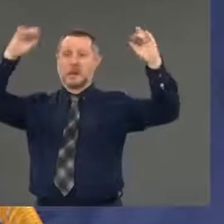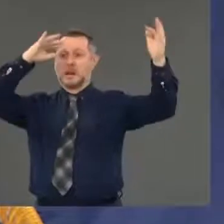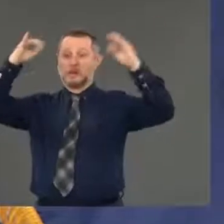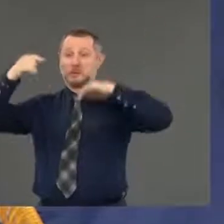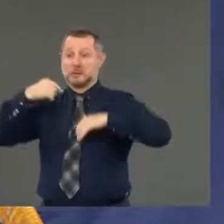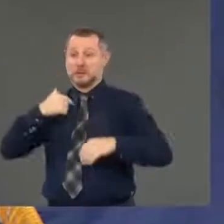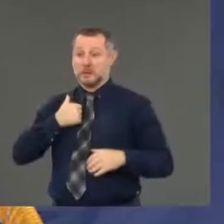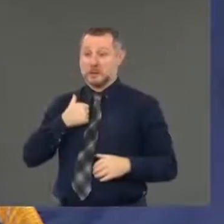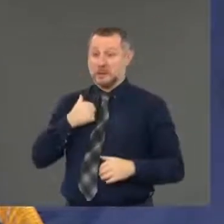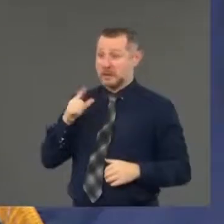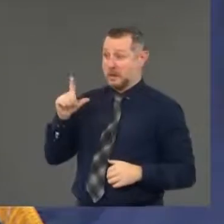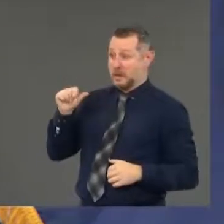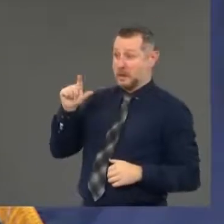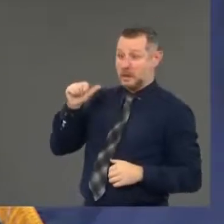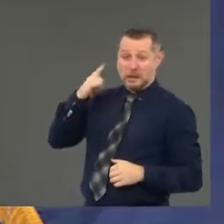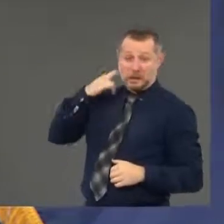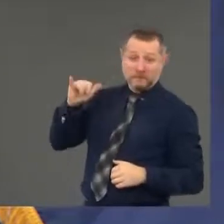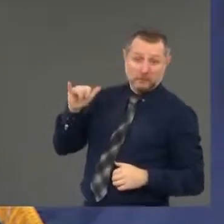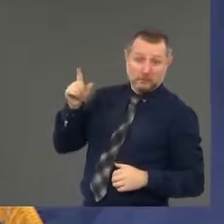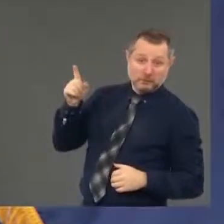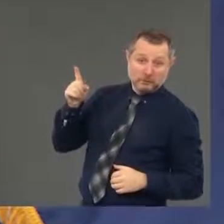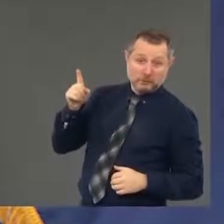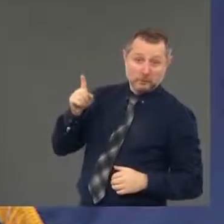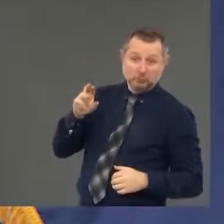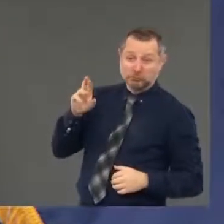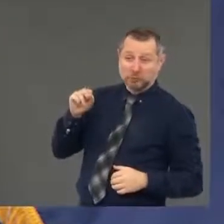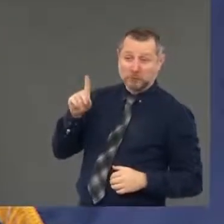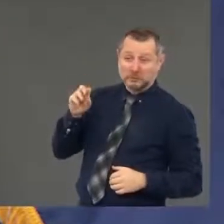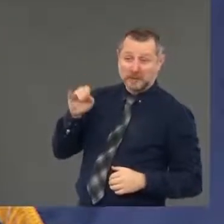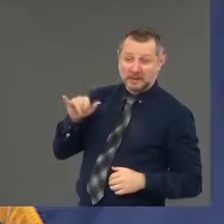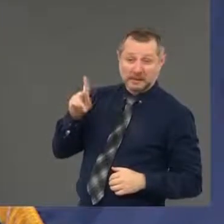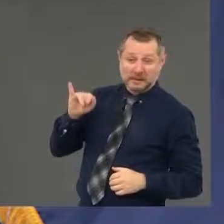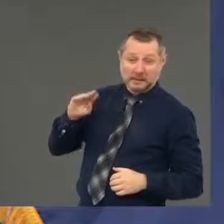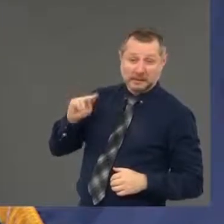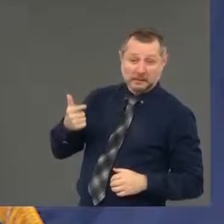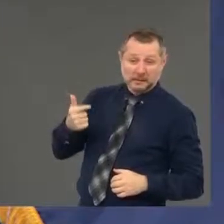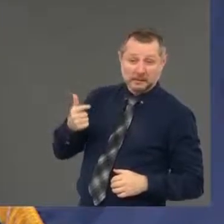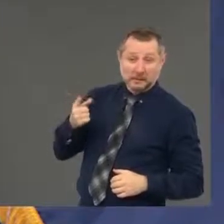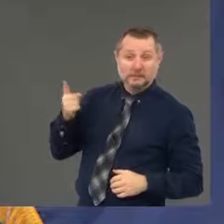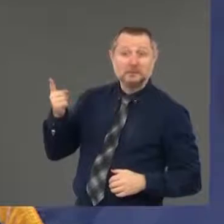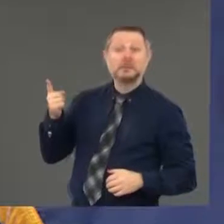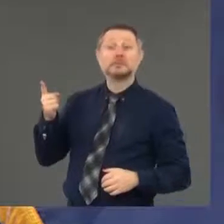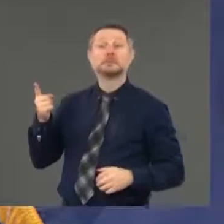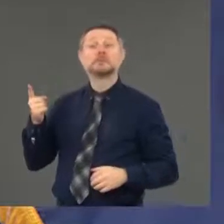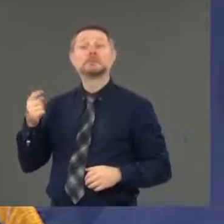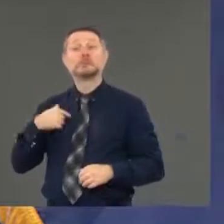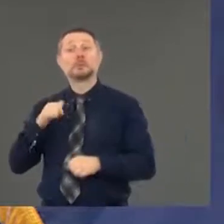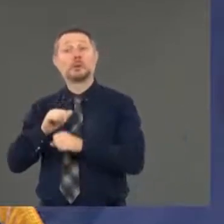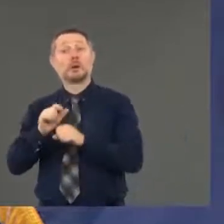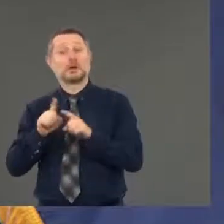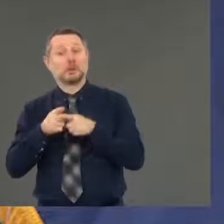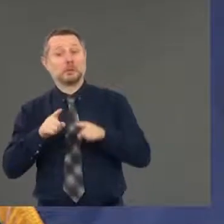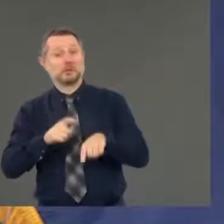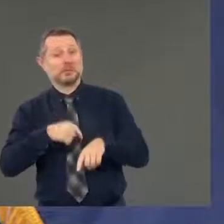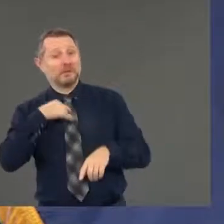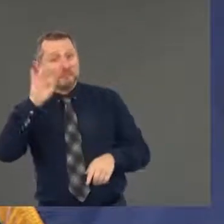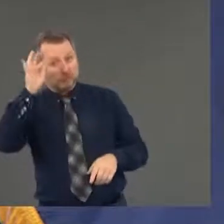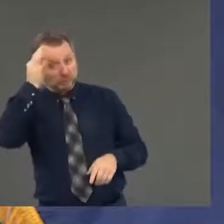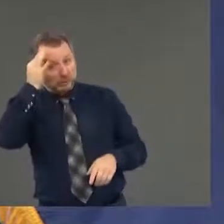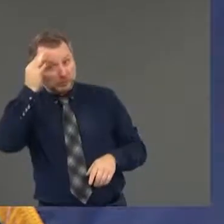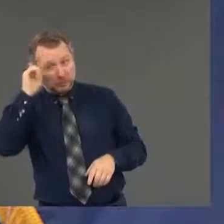was in the federal government. President Clinton sent me to Los Angeles. And Secretary Ron Brown passed away since then. God bless his soul.